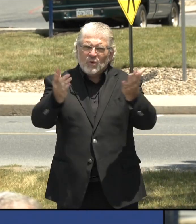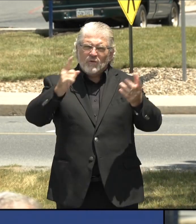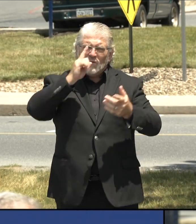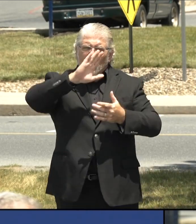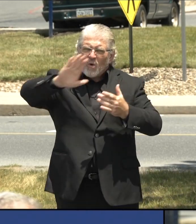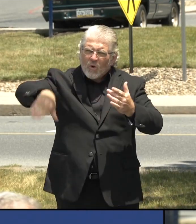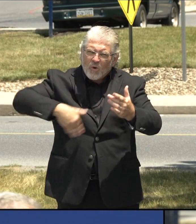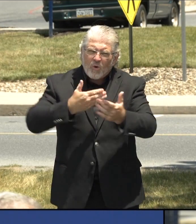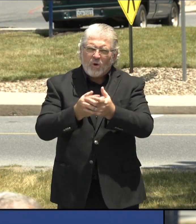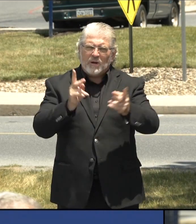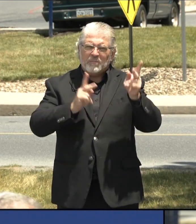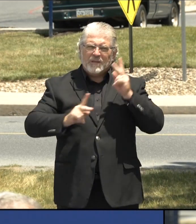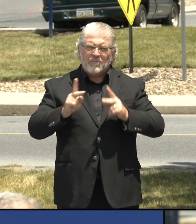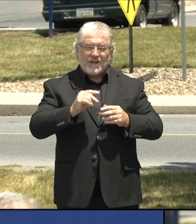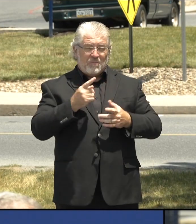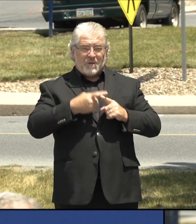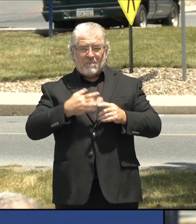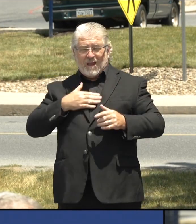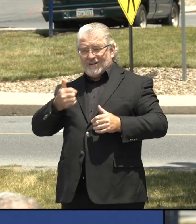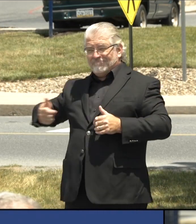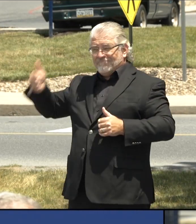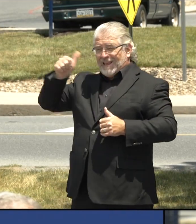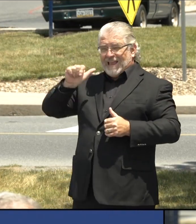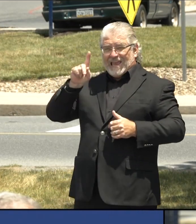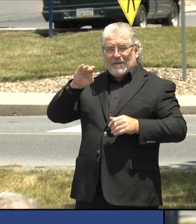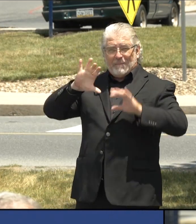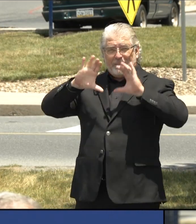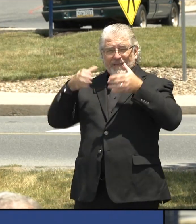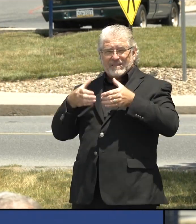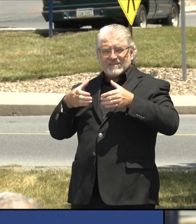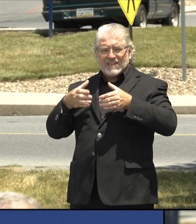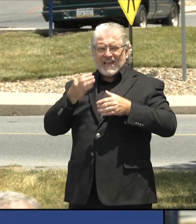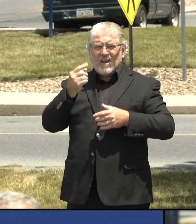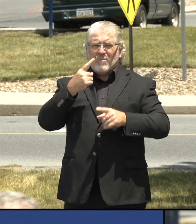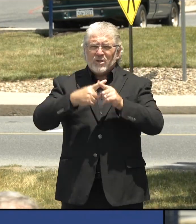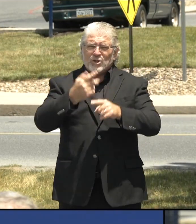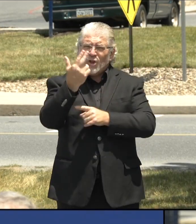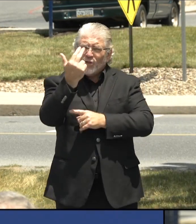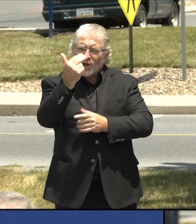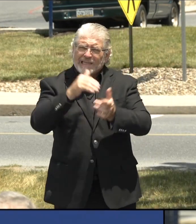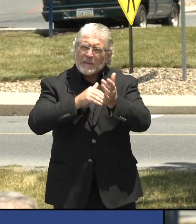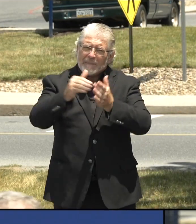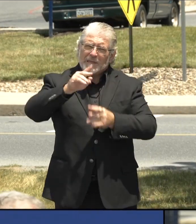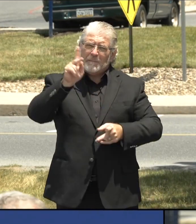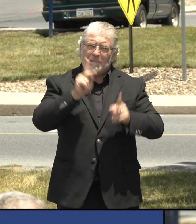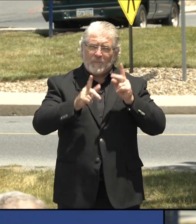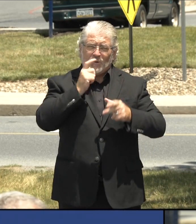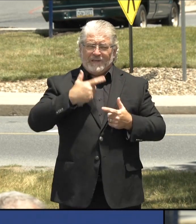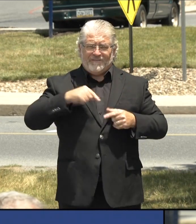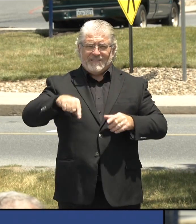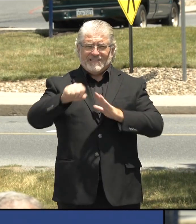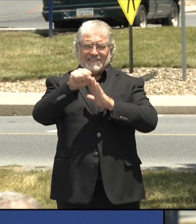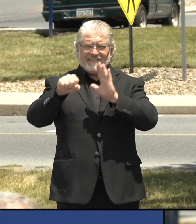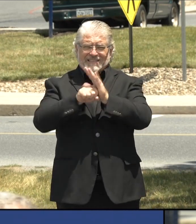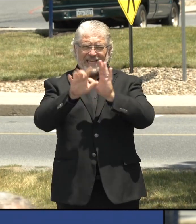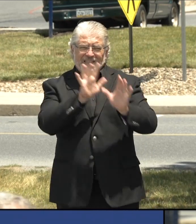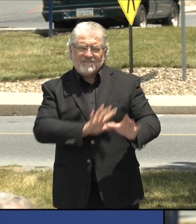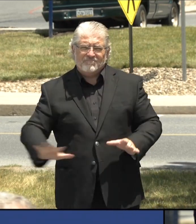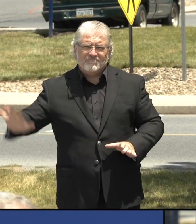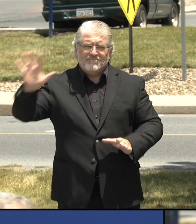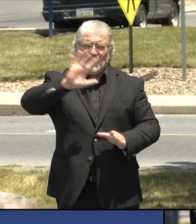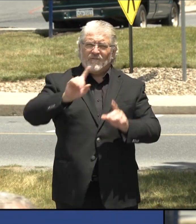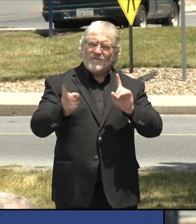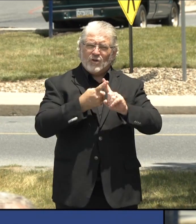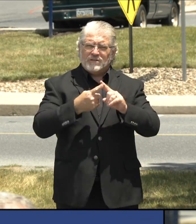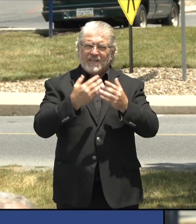on behalf of all 13 million Pennsylvanians, you have made a big, big difference. So that's the first thing I want to do is say thank you to you and